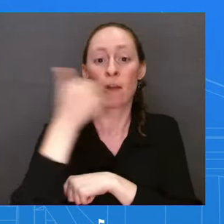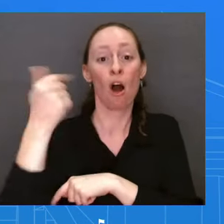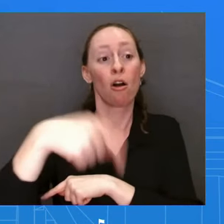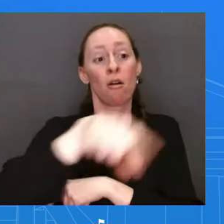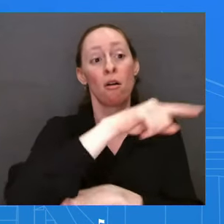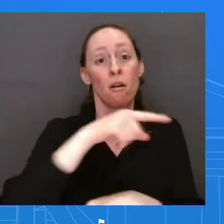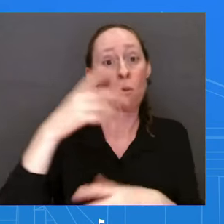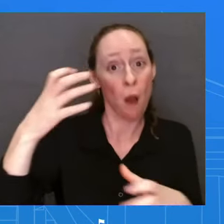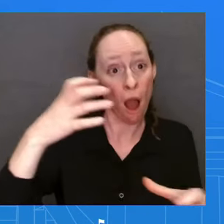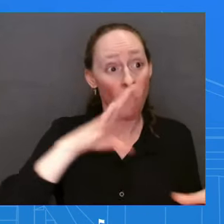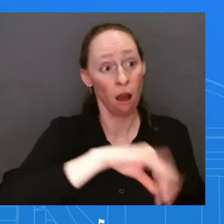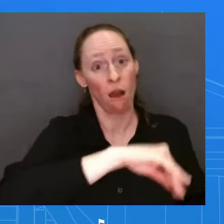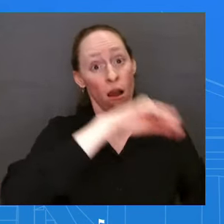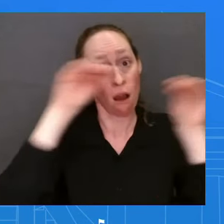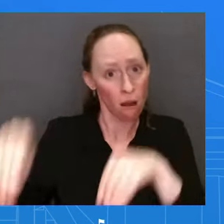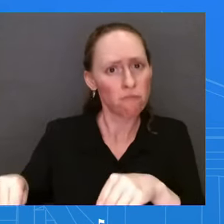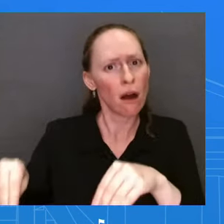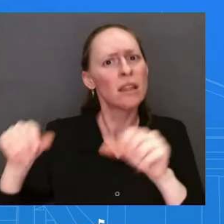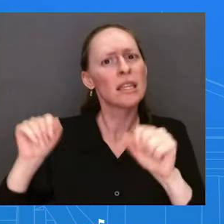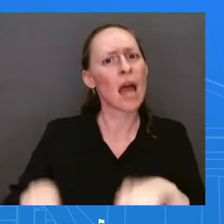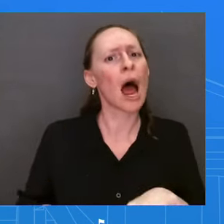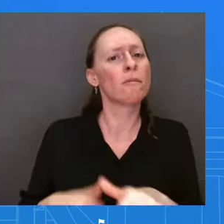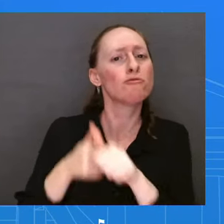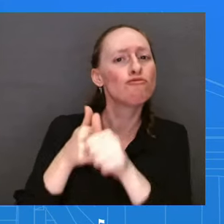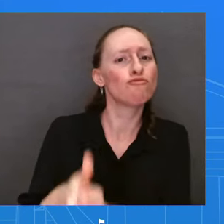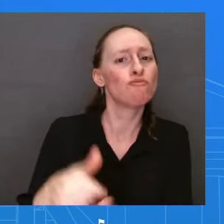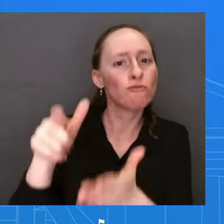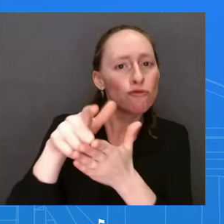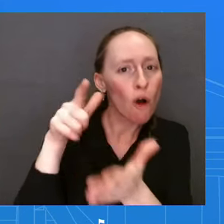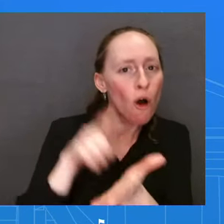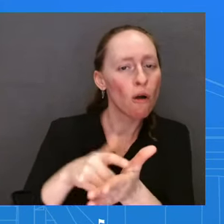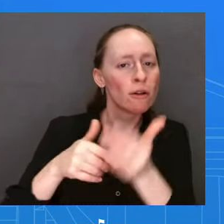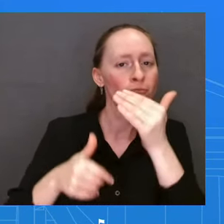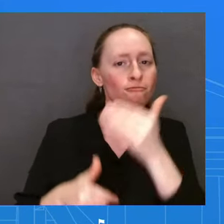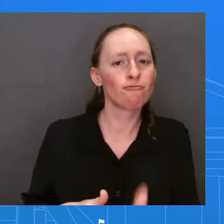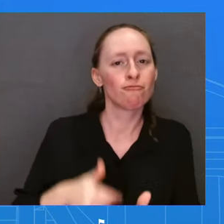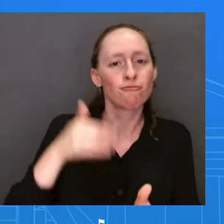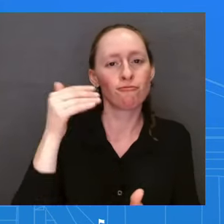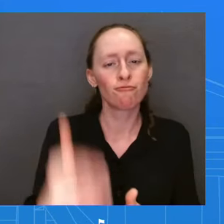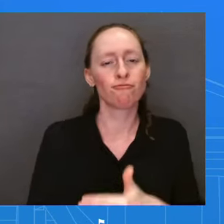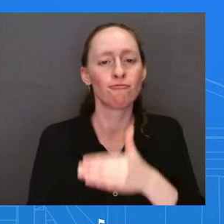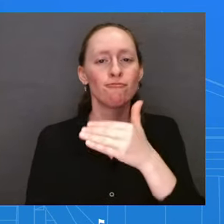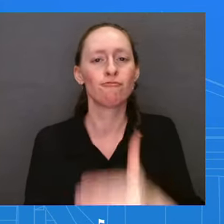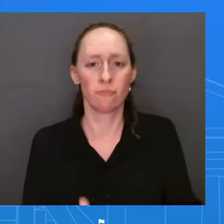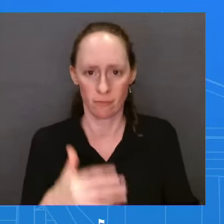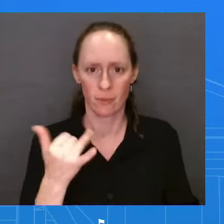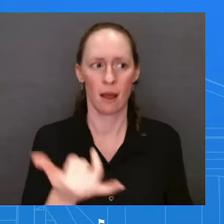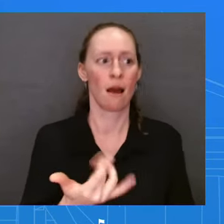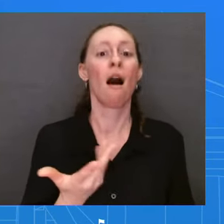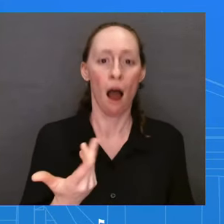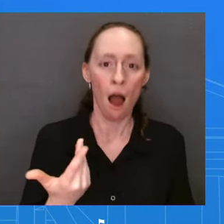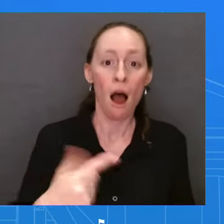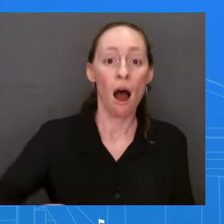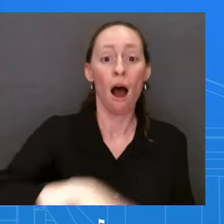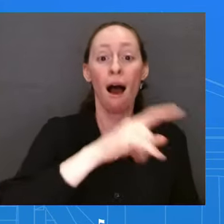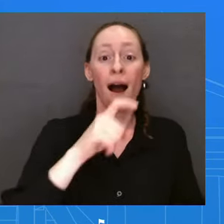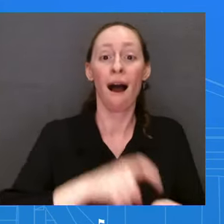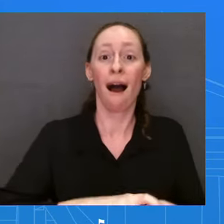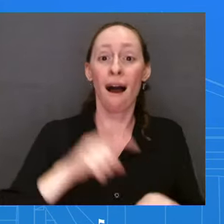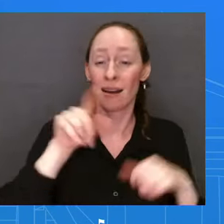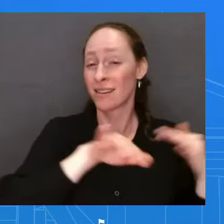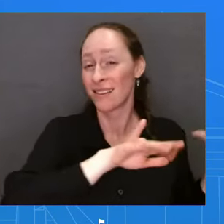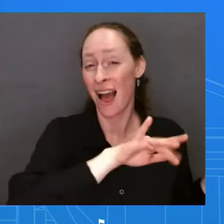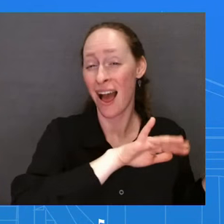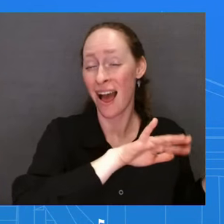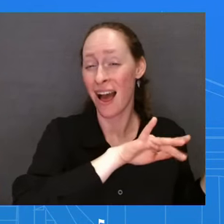situation, and has now resulted in a significant decrease in unlawful border crossings since the lifting of Title 42. And he's done all of